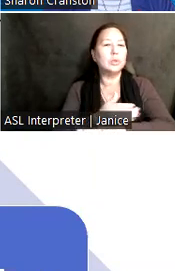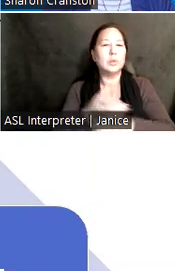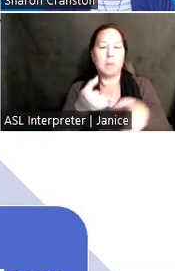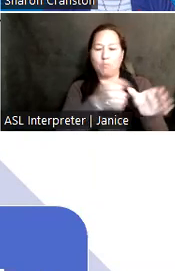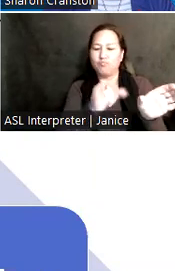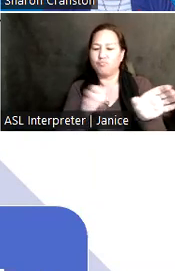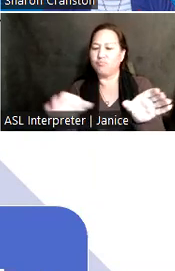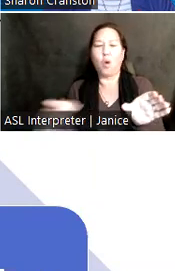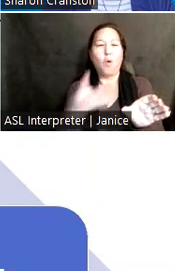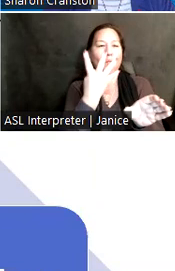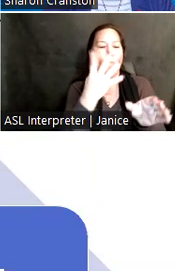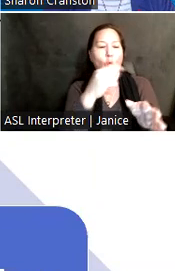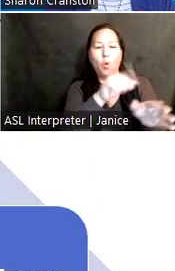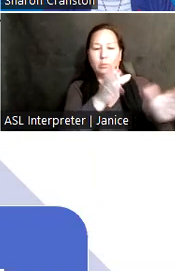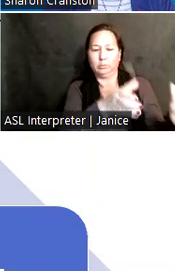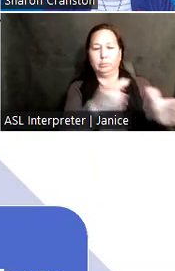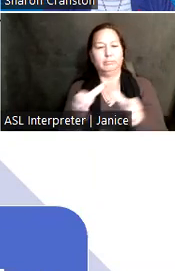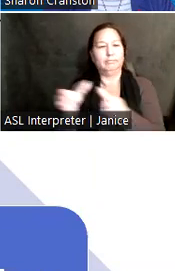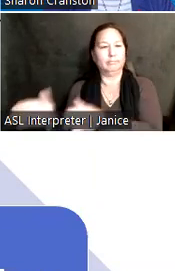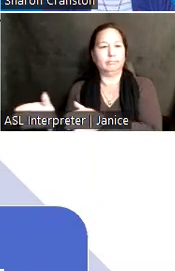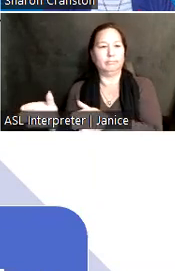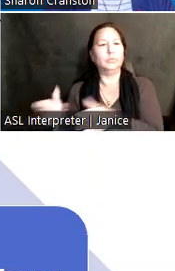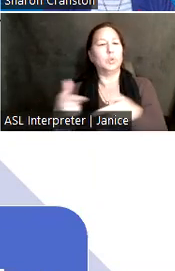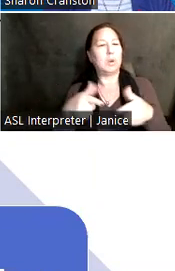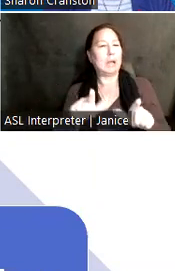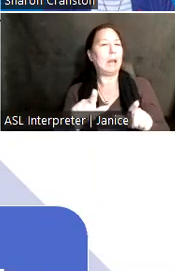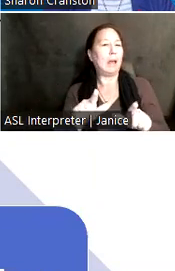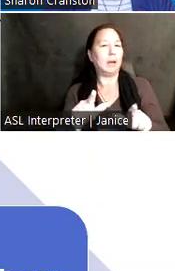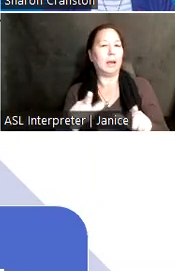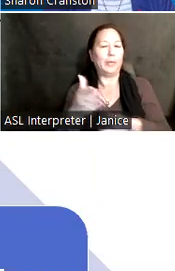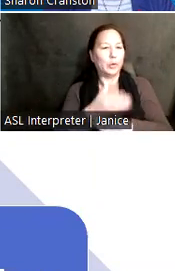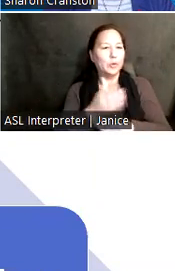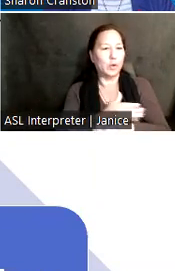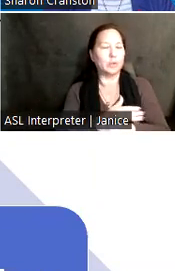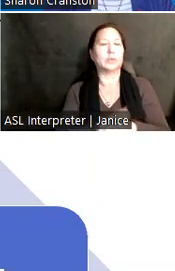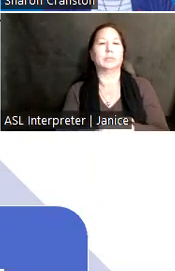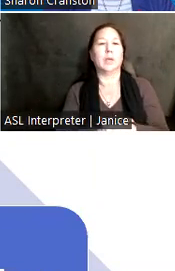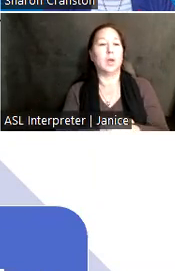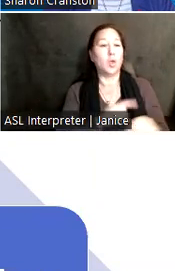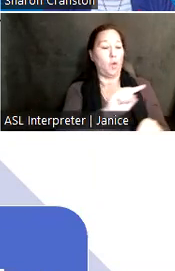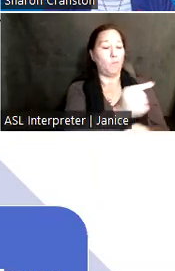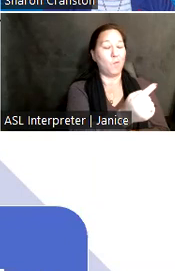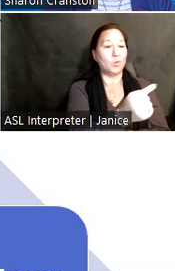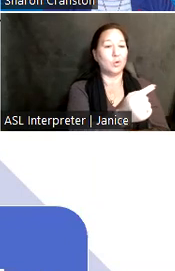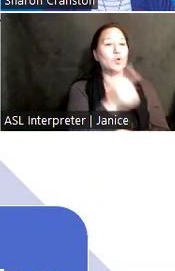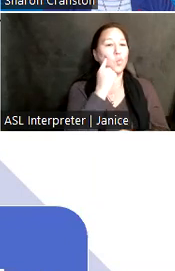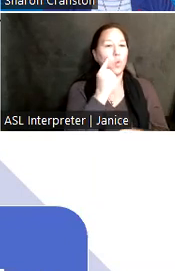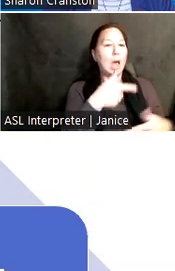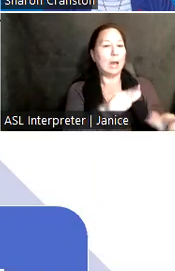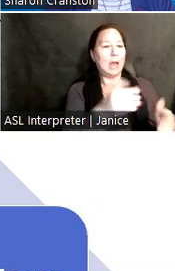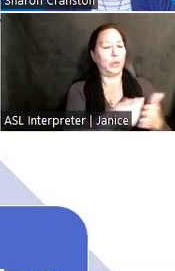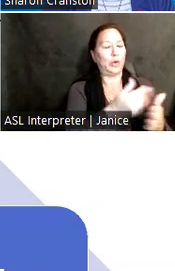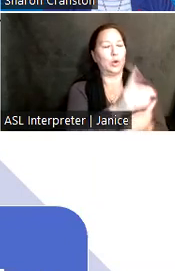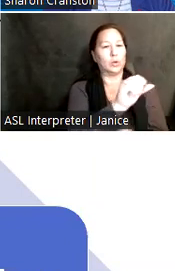while maintaining full service throughout construction. Phase 1 consists of procuring a new dock. Phase 2,